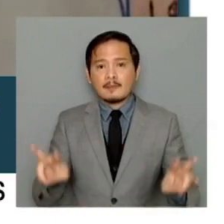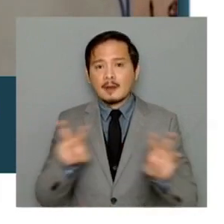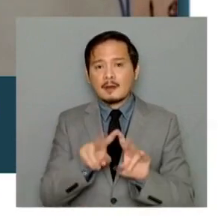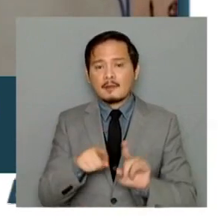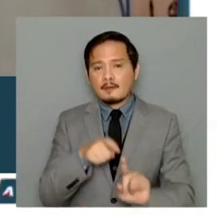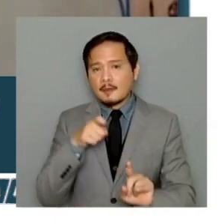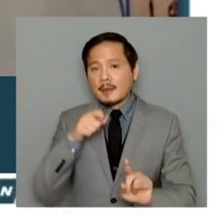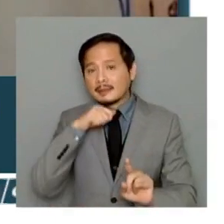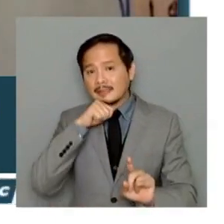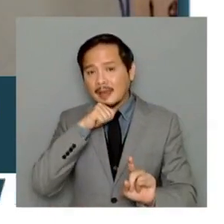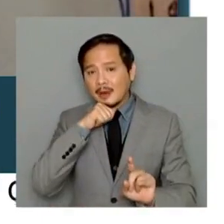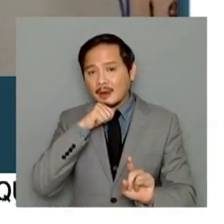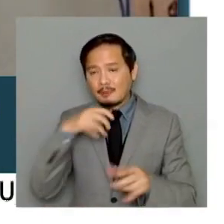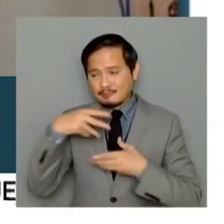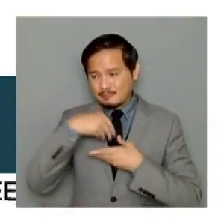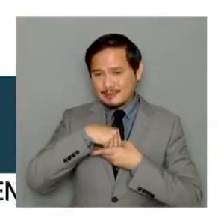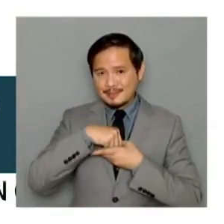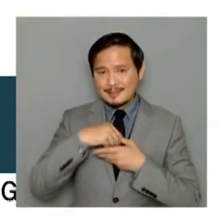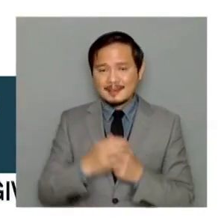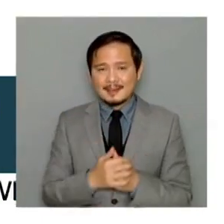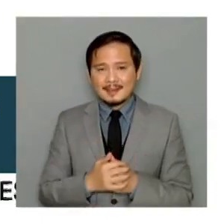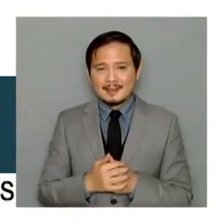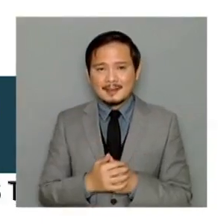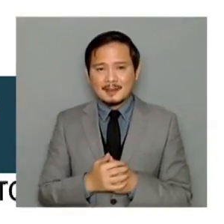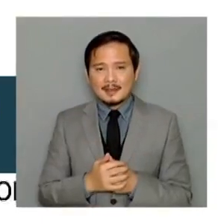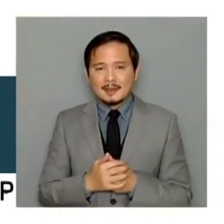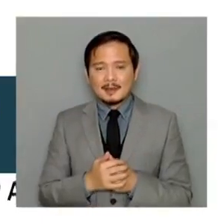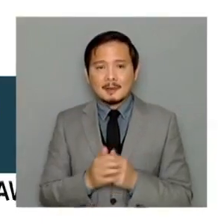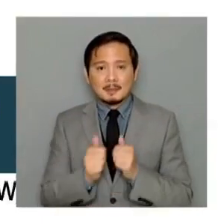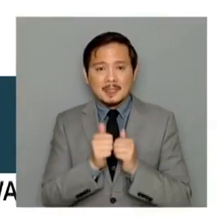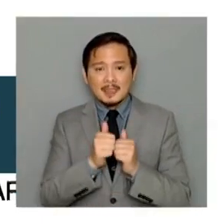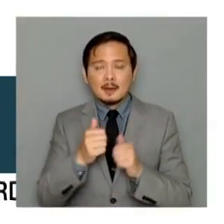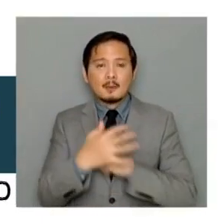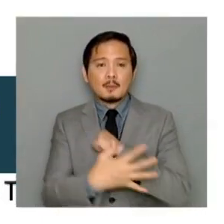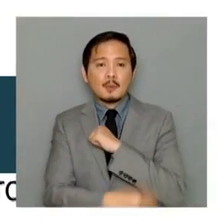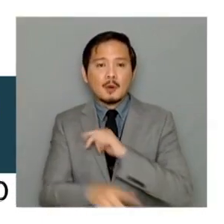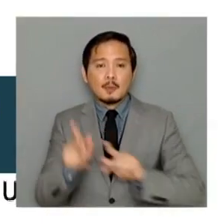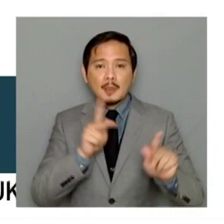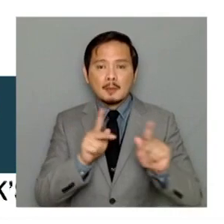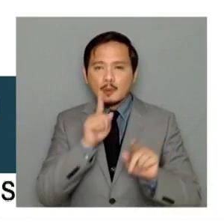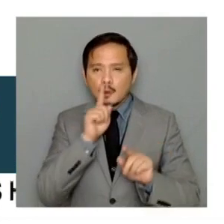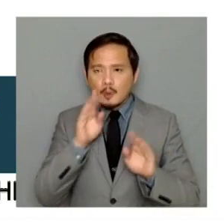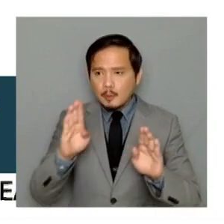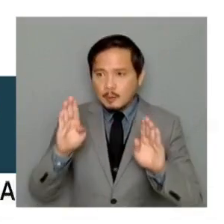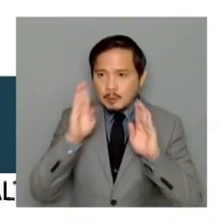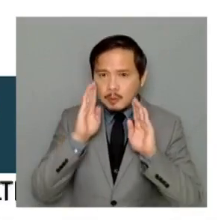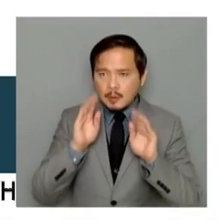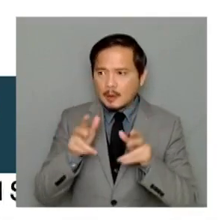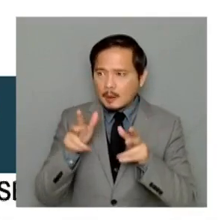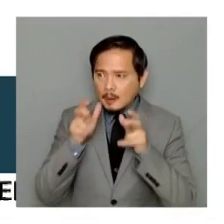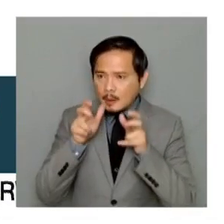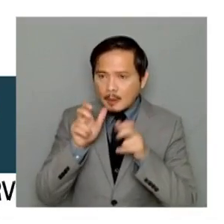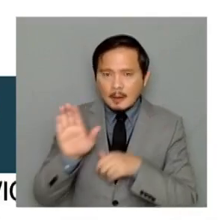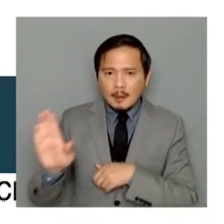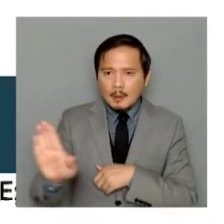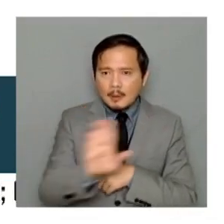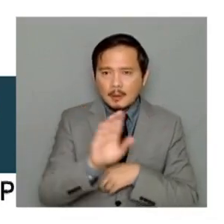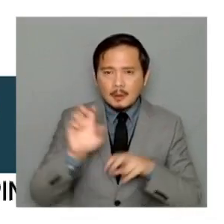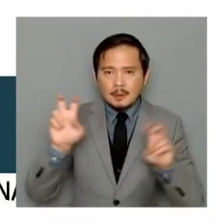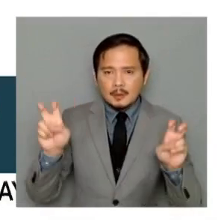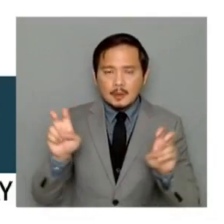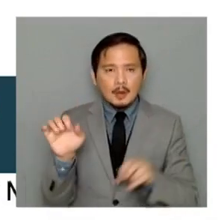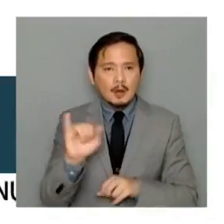in really listening to the cry of the poor, really listening to London environmental defenders such as us,